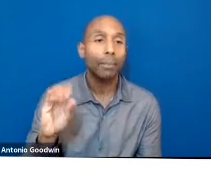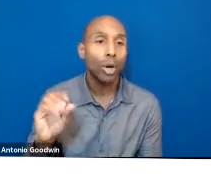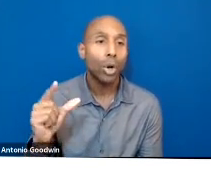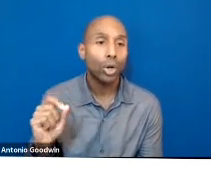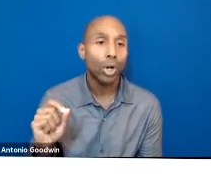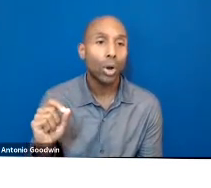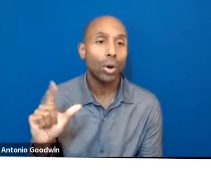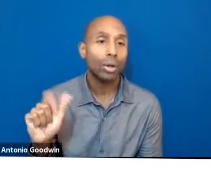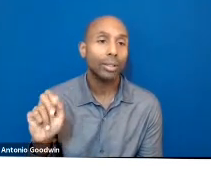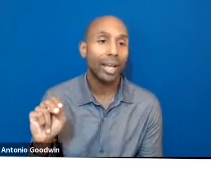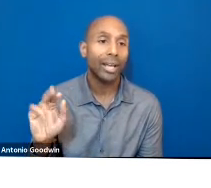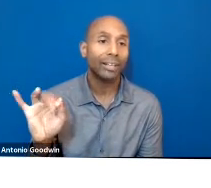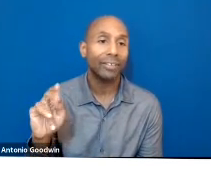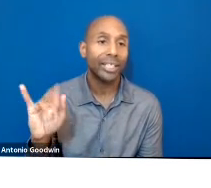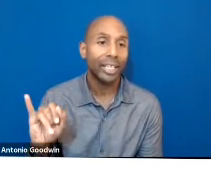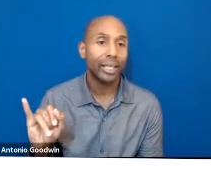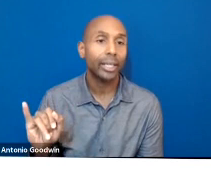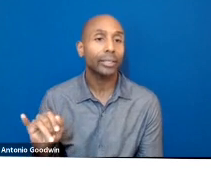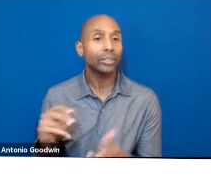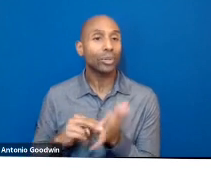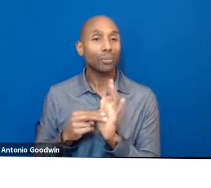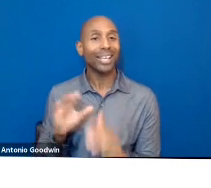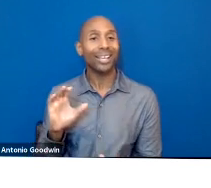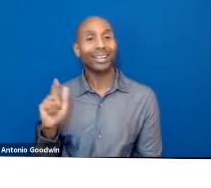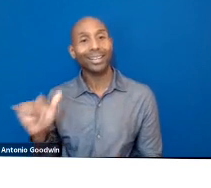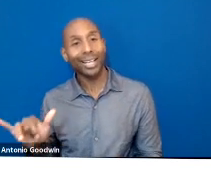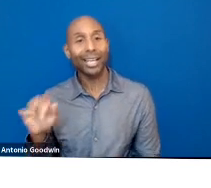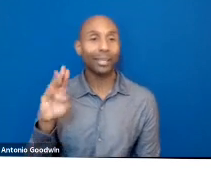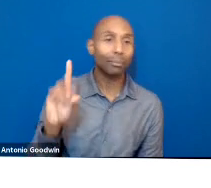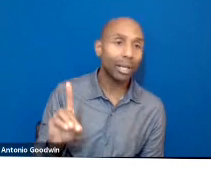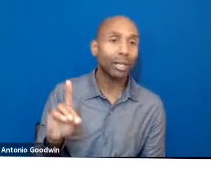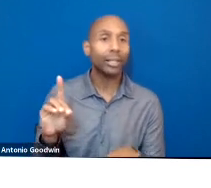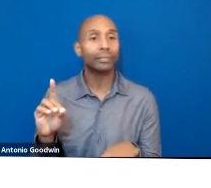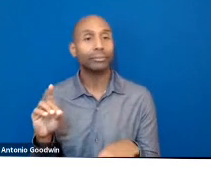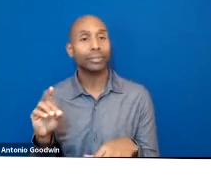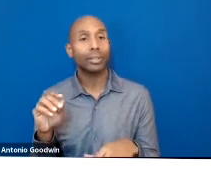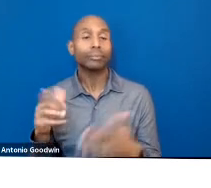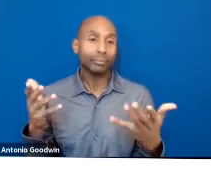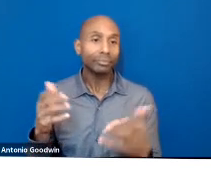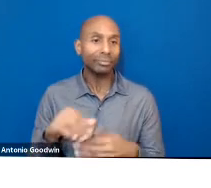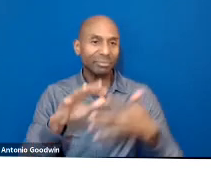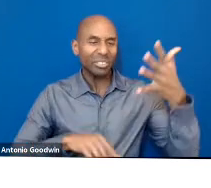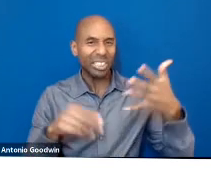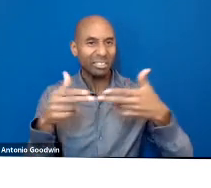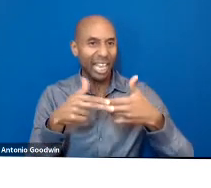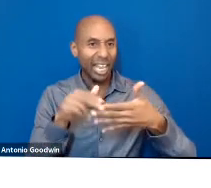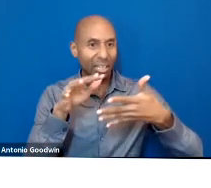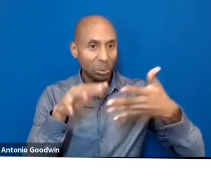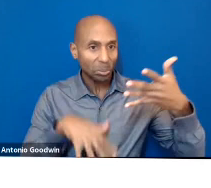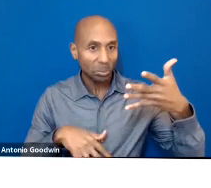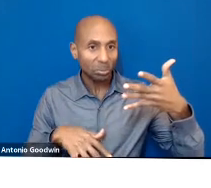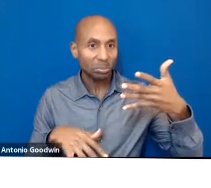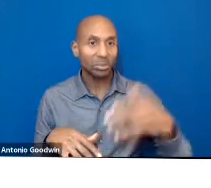materials used for this type of textile. And now we see mud cloth in decor, pillows,